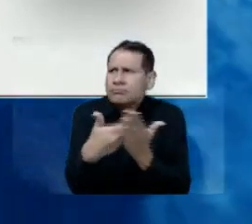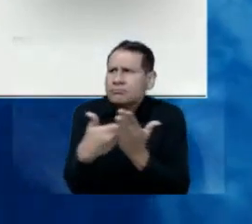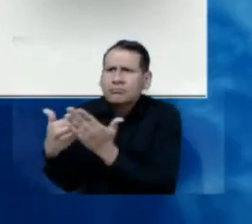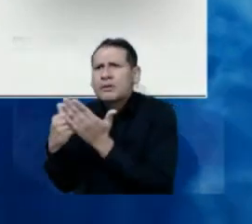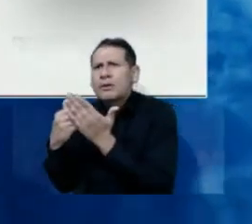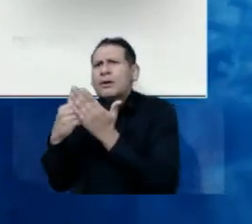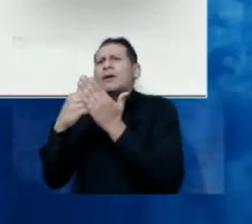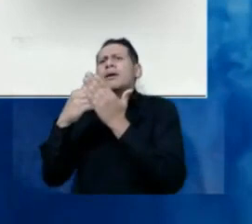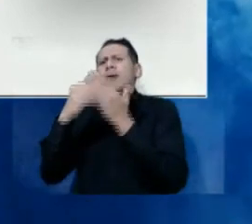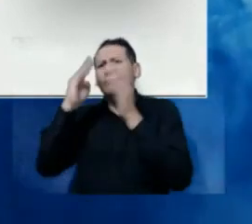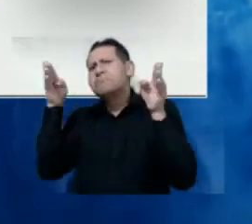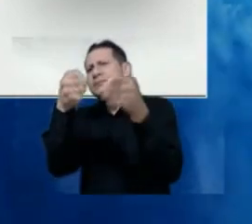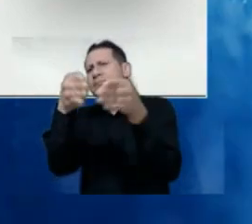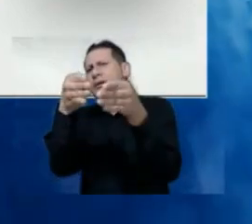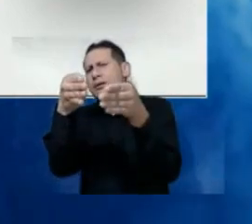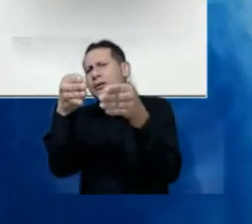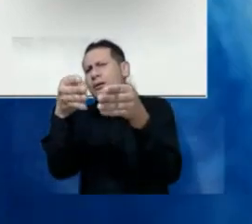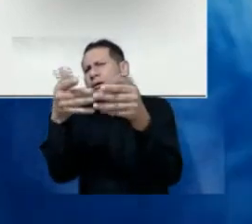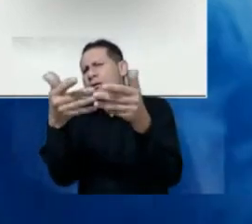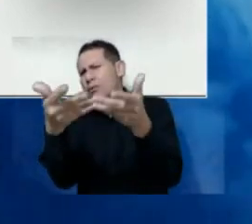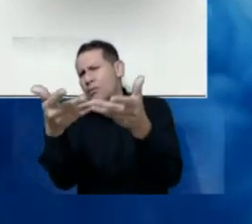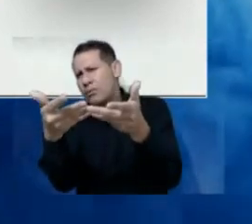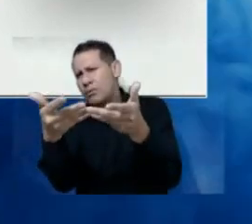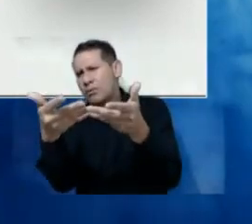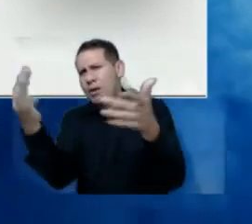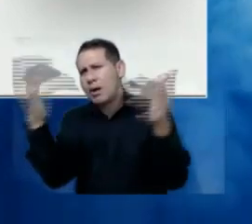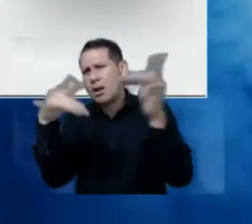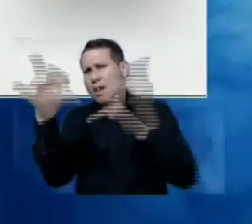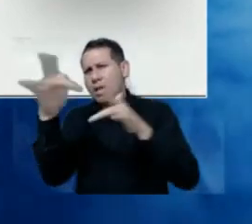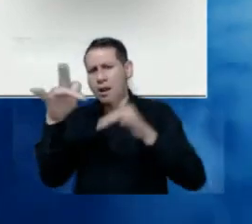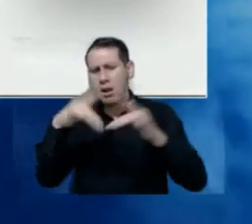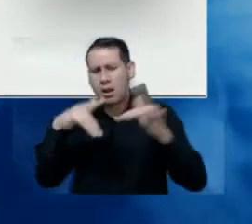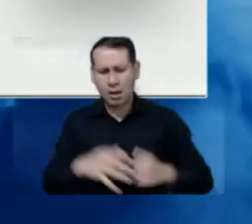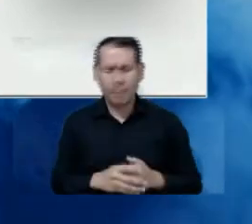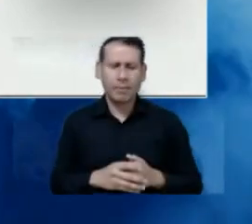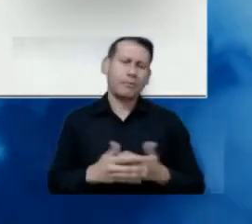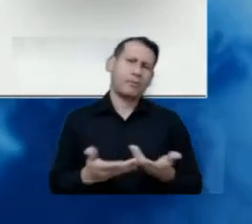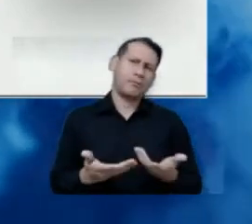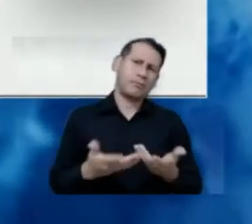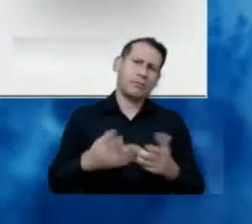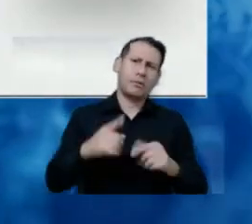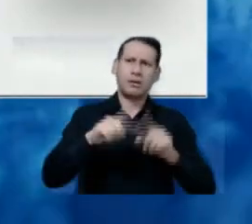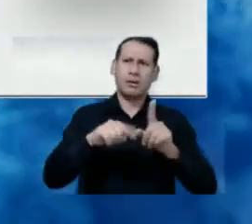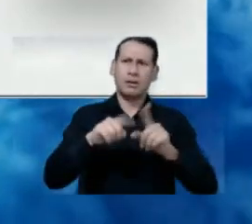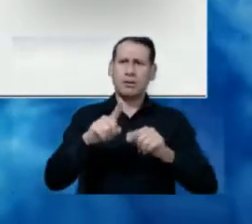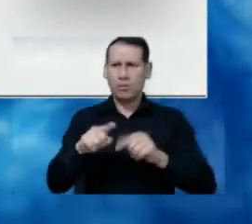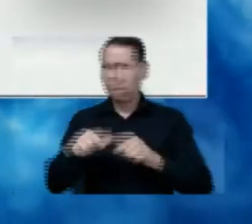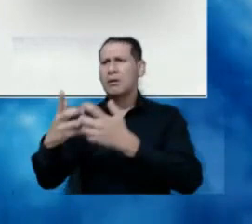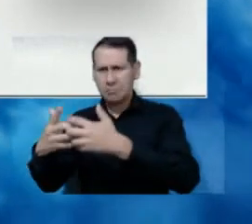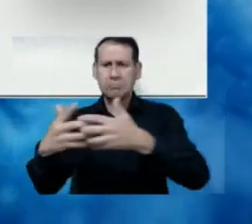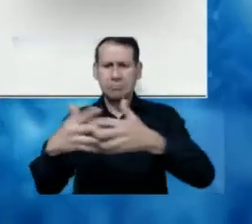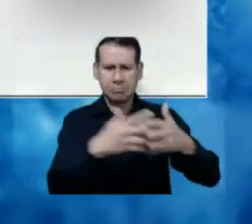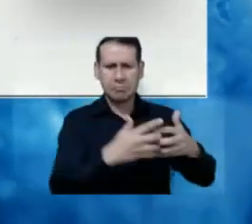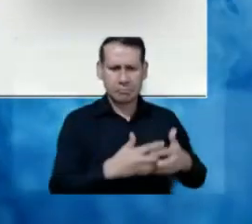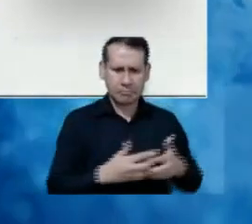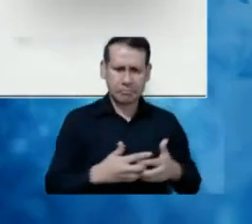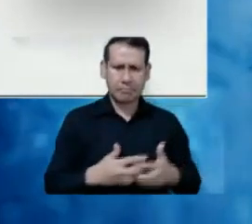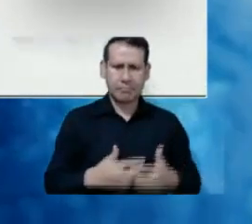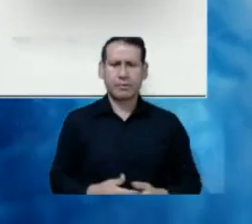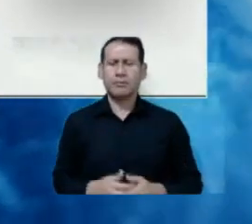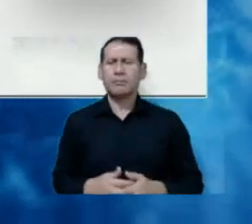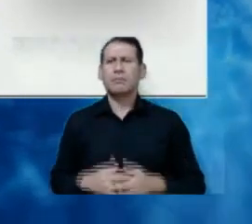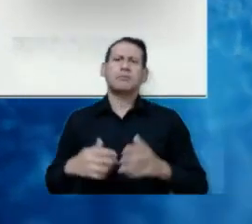have the right evidence. And, some providers of services also